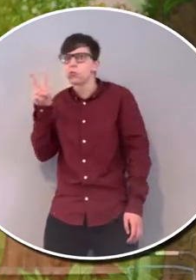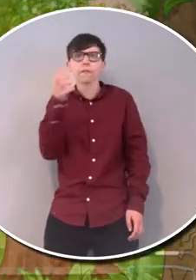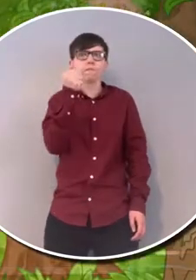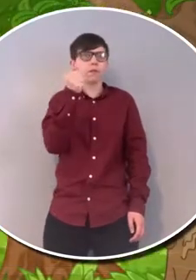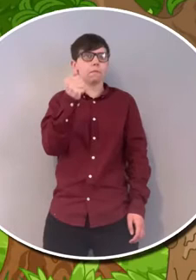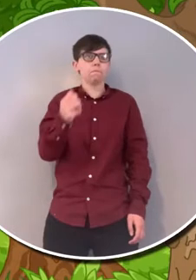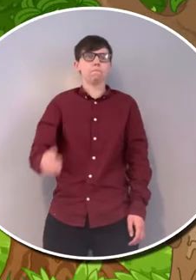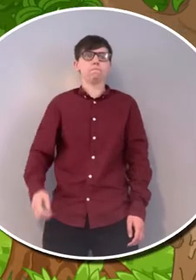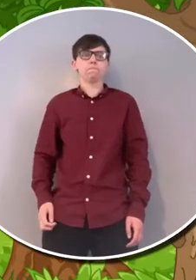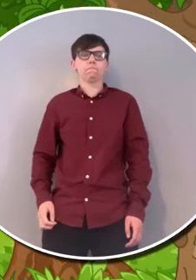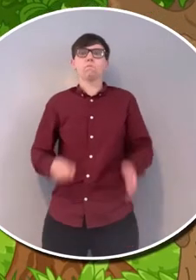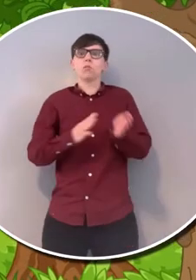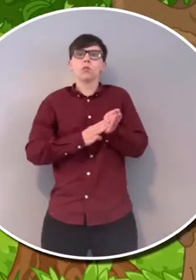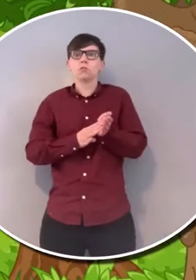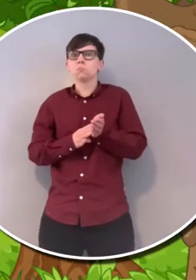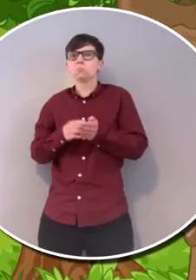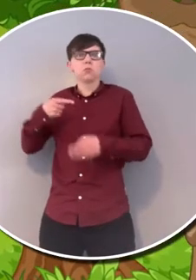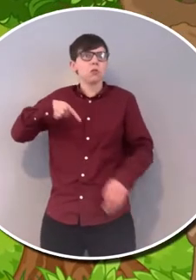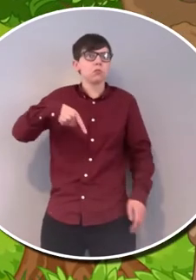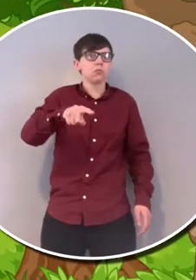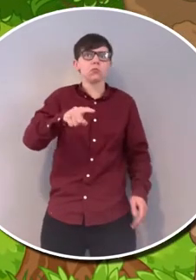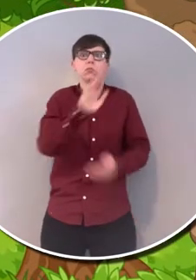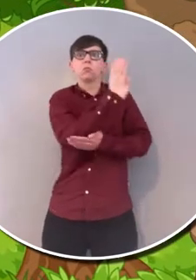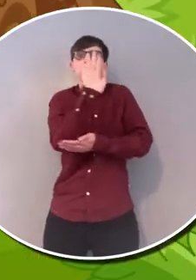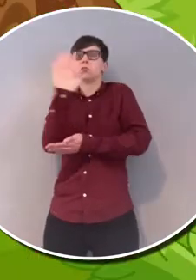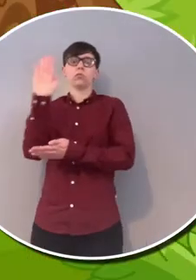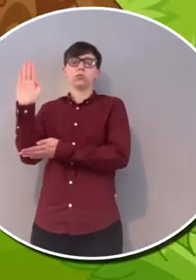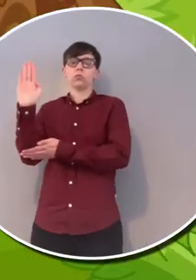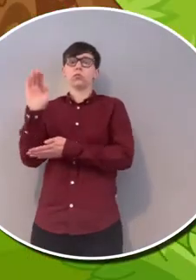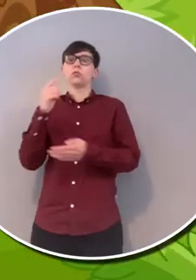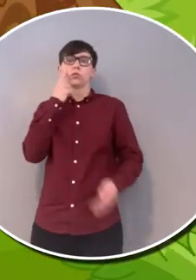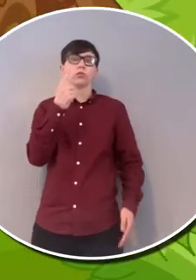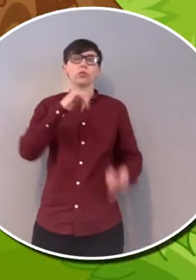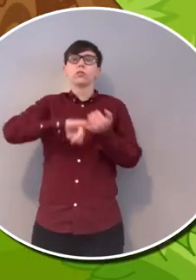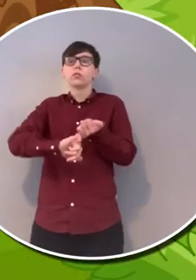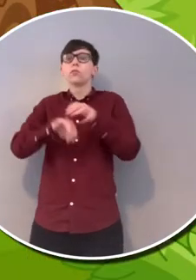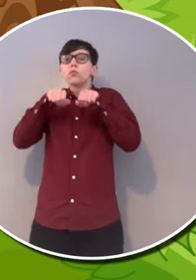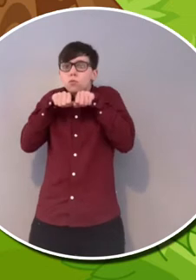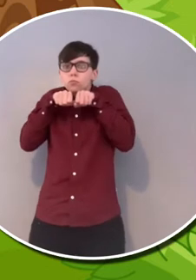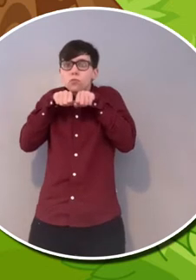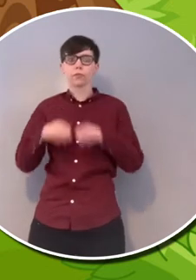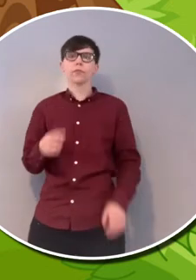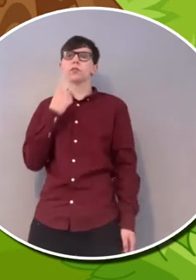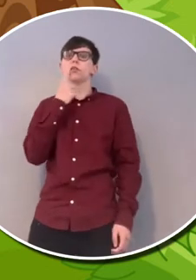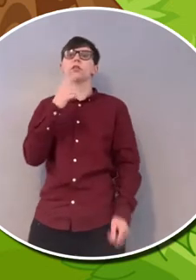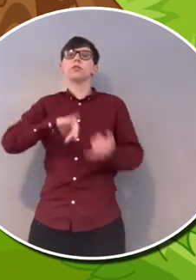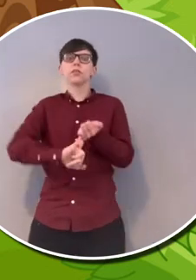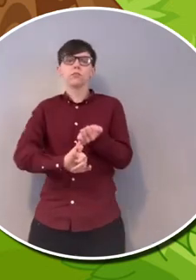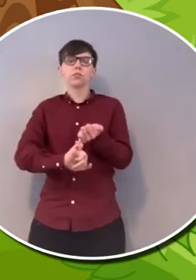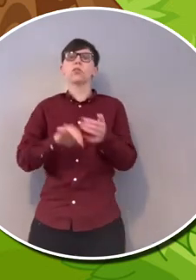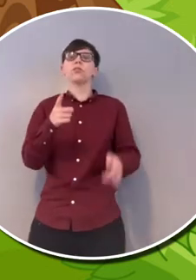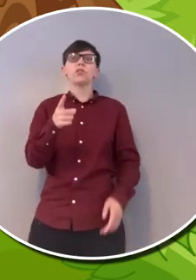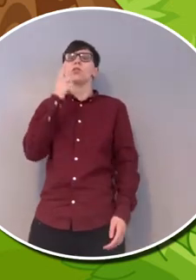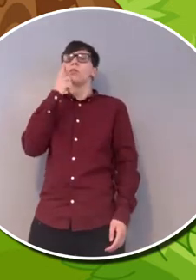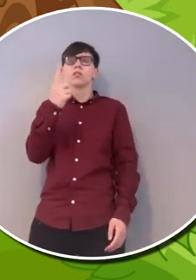So she went out into the woods, and she met Cyril the squirrel, and she said, Cyril, have you seen Rollo? He went